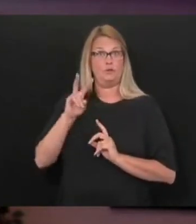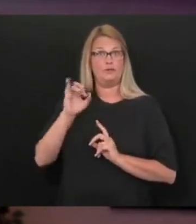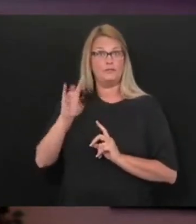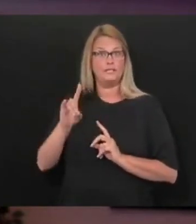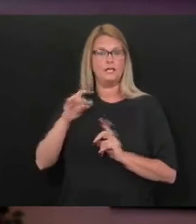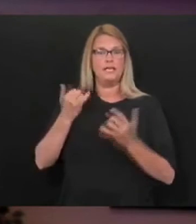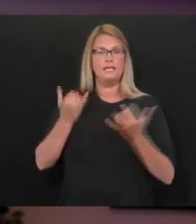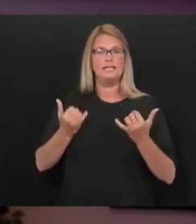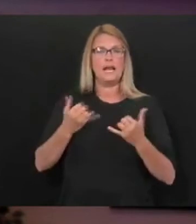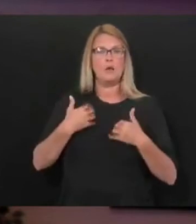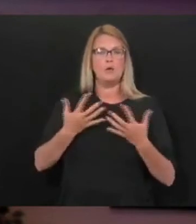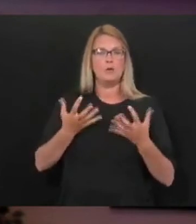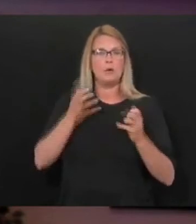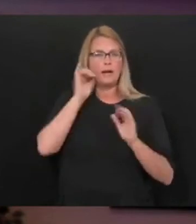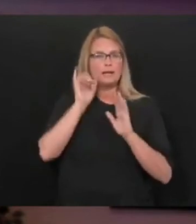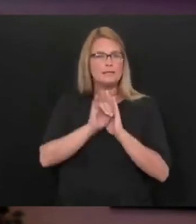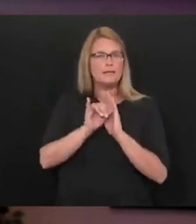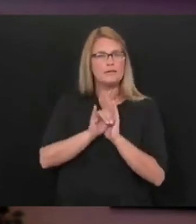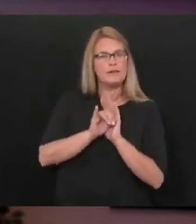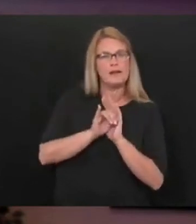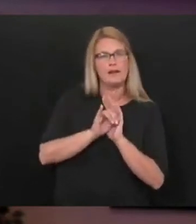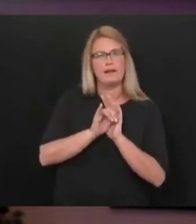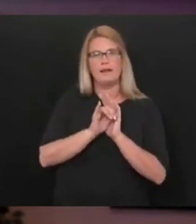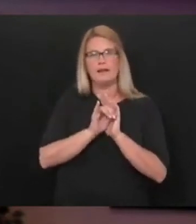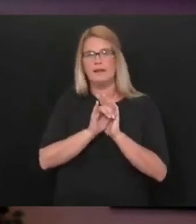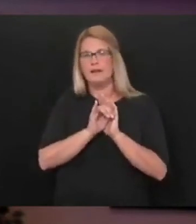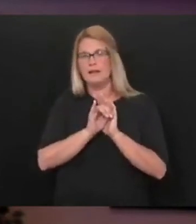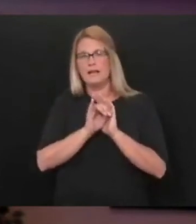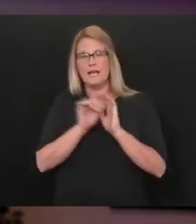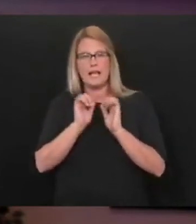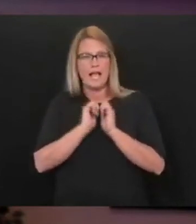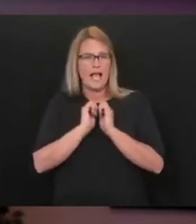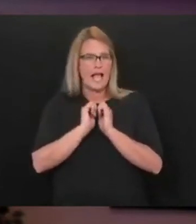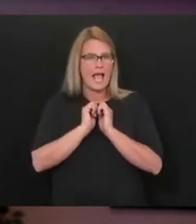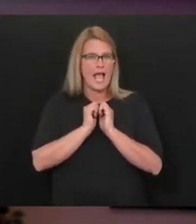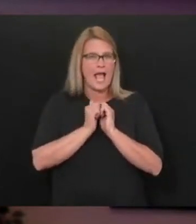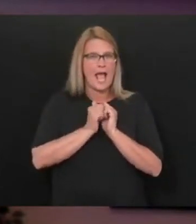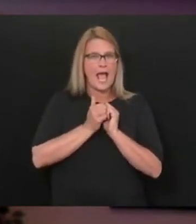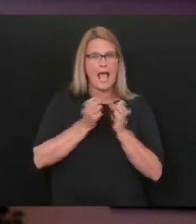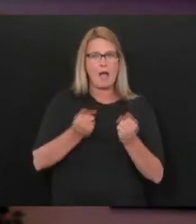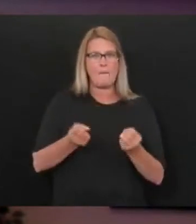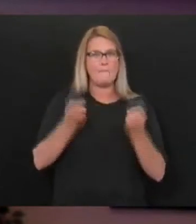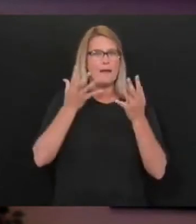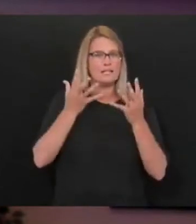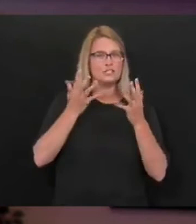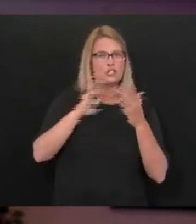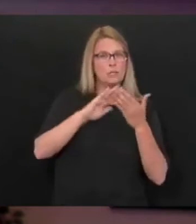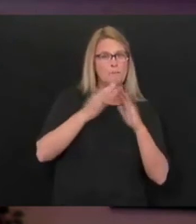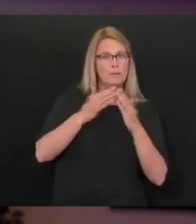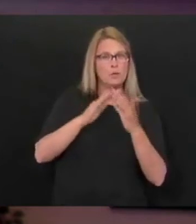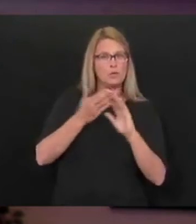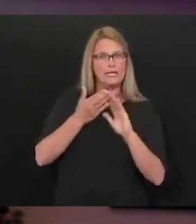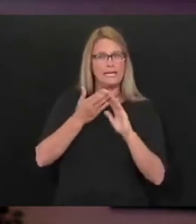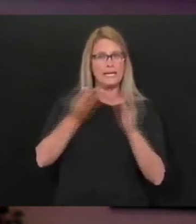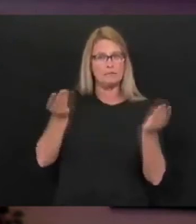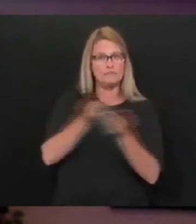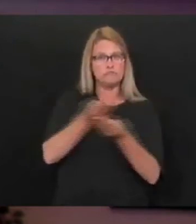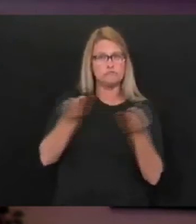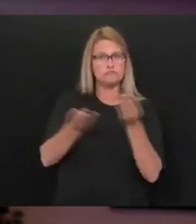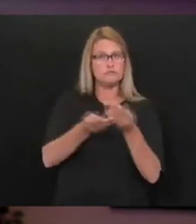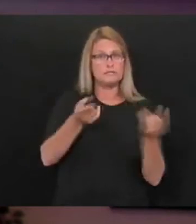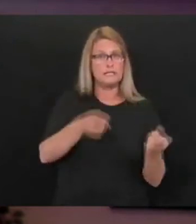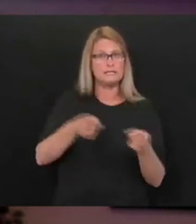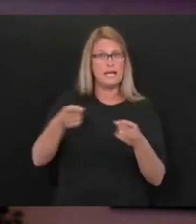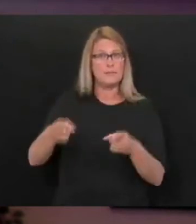how deep and how much community driven the problem is and doing our case